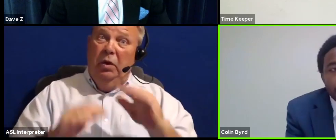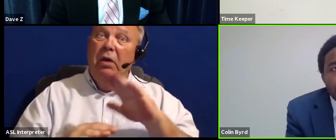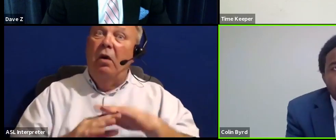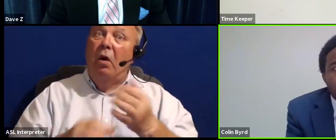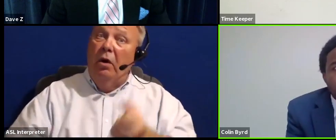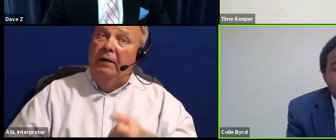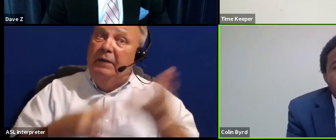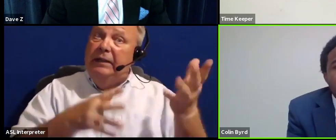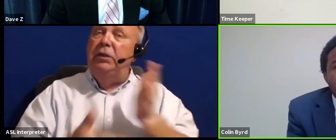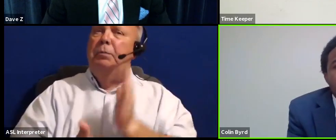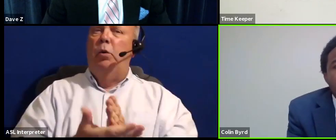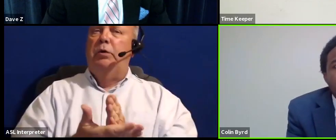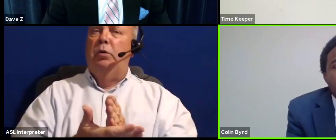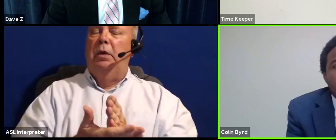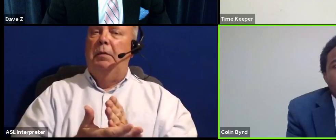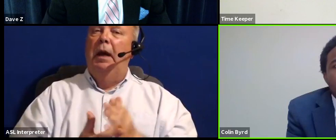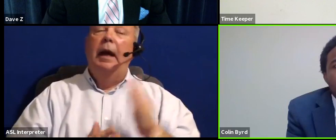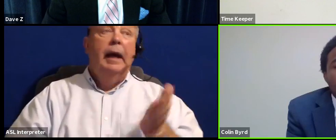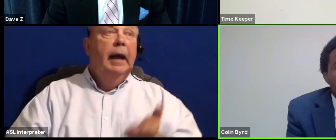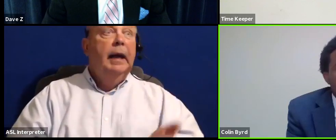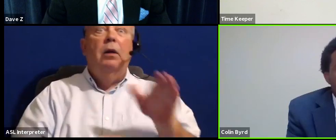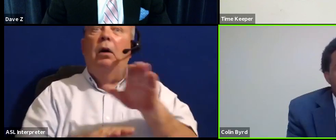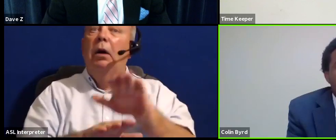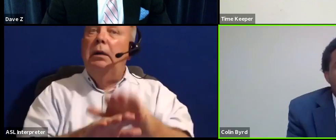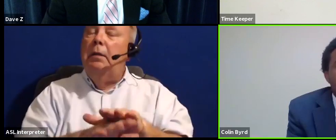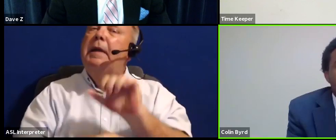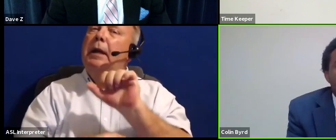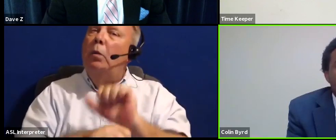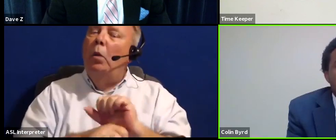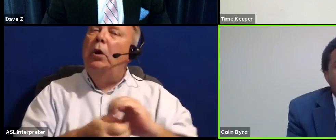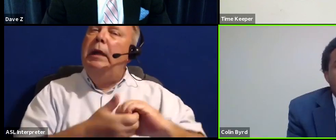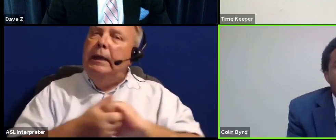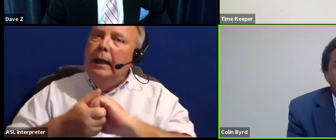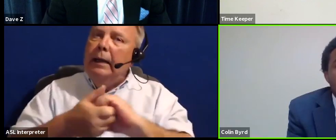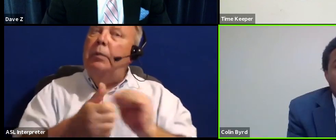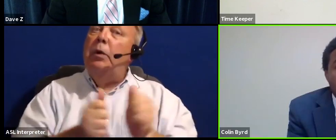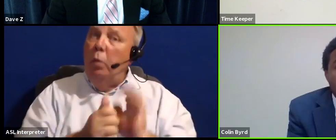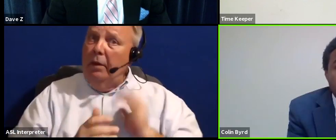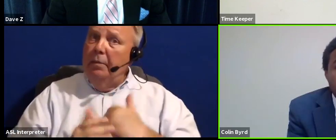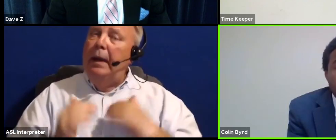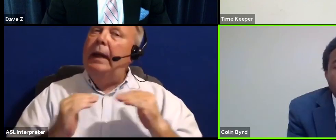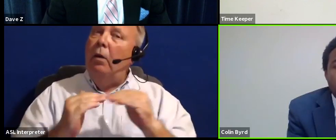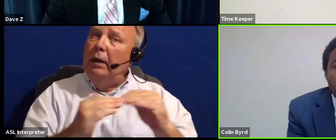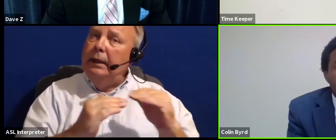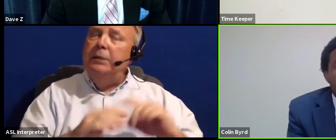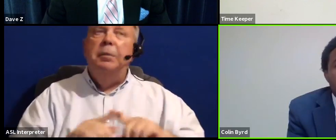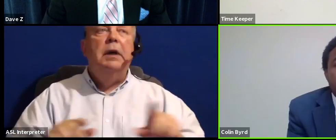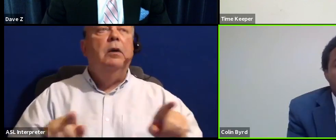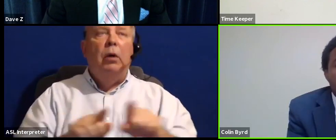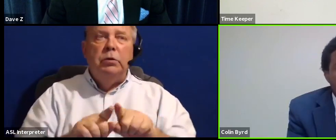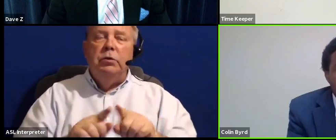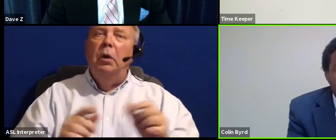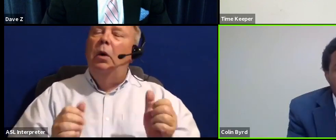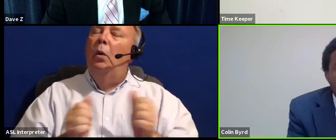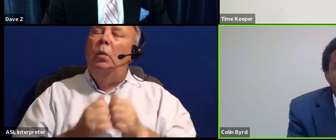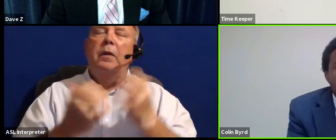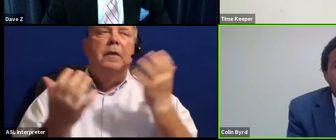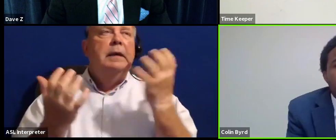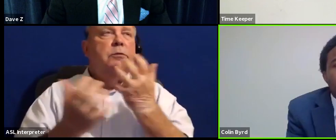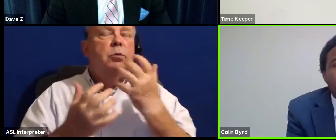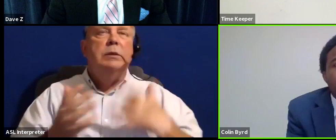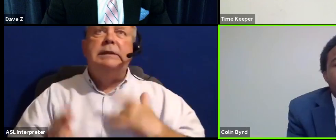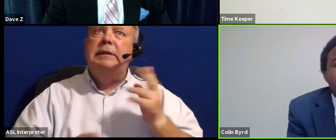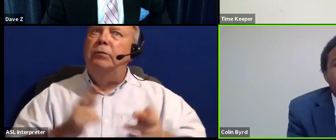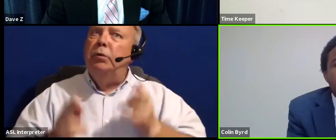moratorium. And on top of that, working collaboratively with my colleagues, but also with an extraordinary sense of